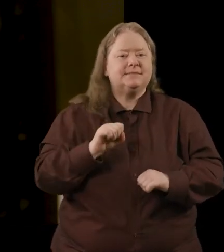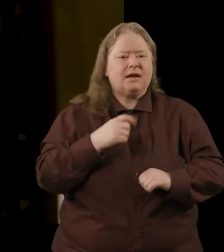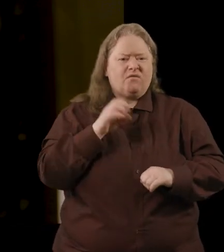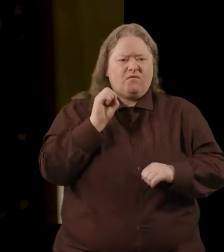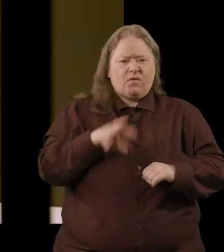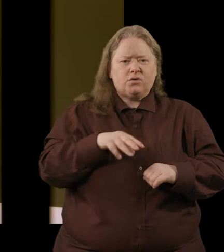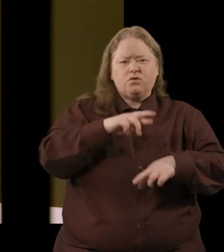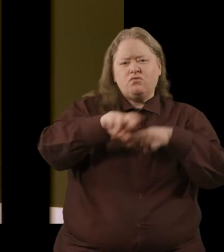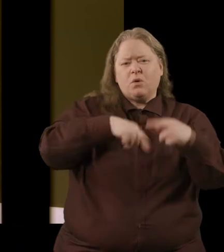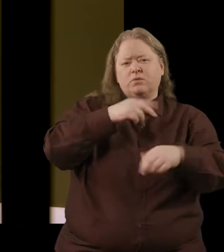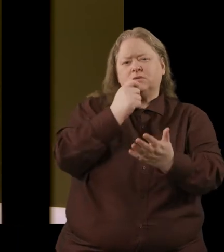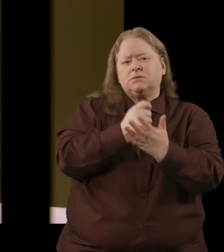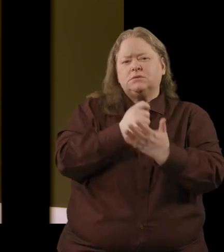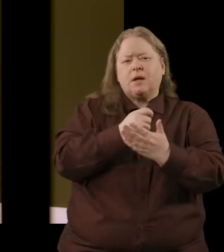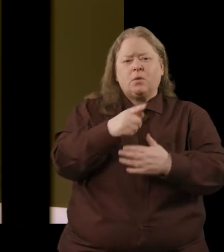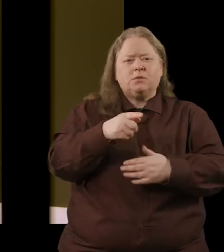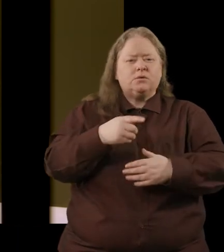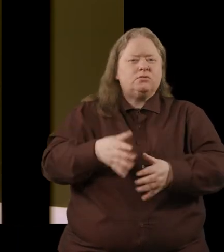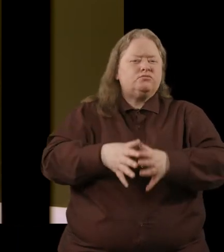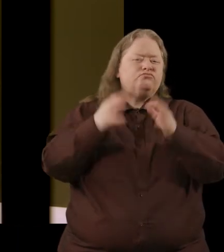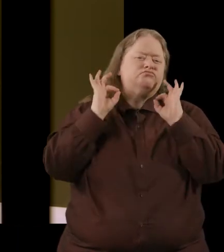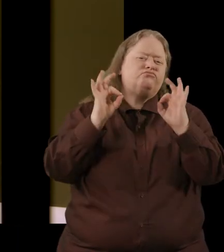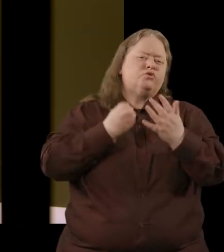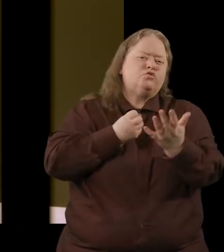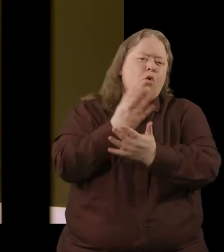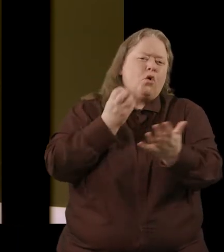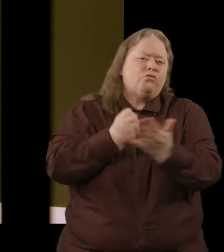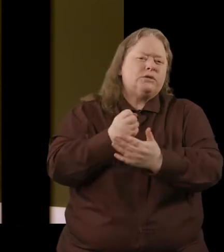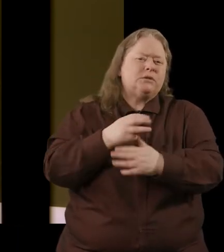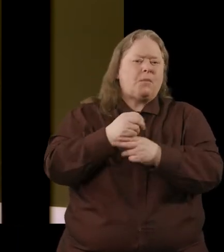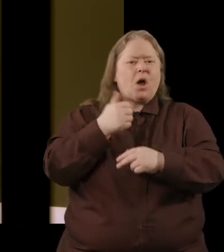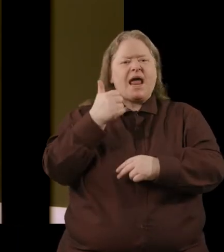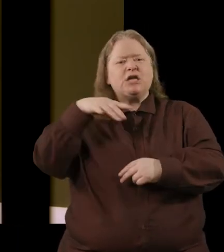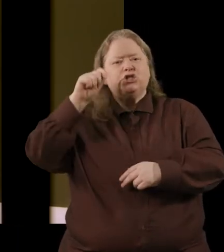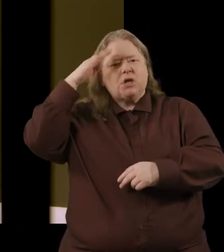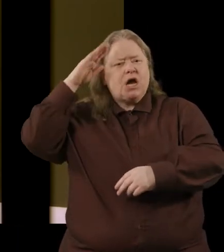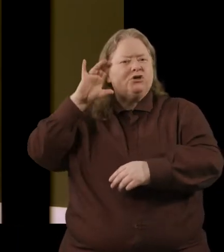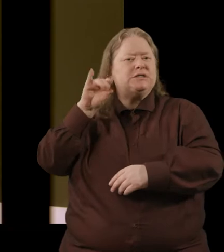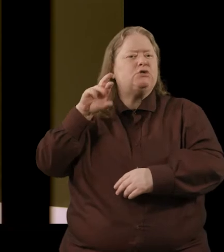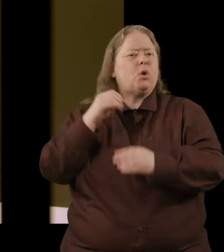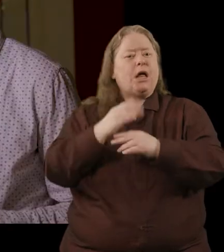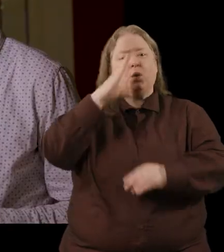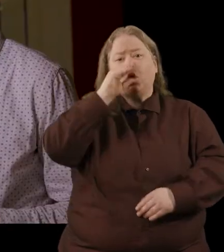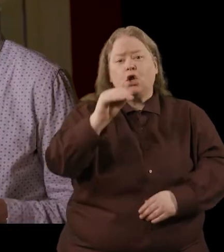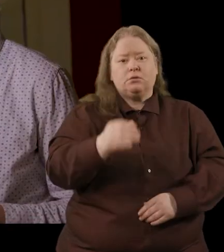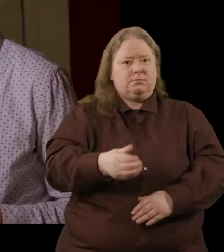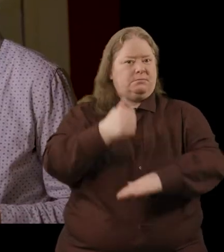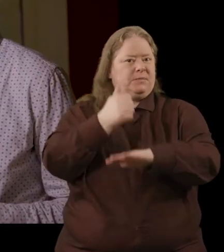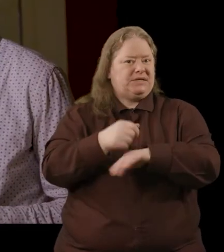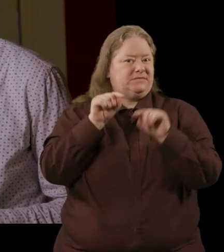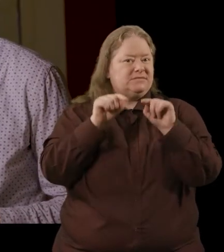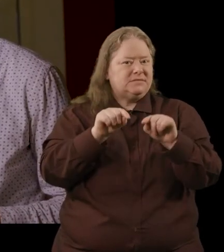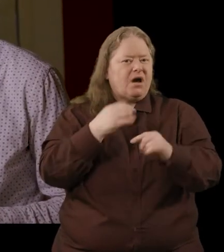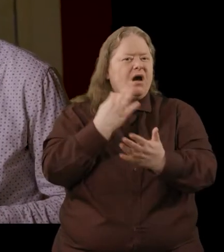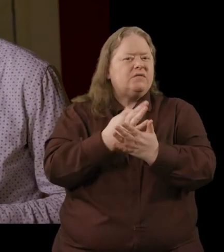and of course this is around the time when the great stories around ancient Irish heroes like Cúlcullan were based and which are often